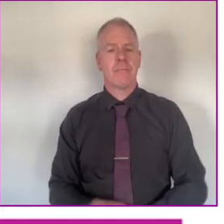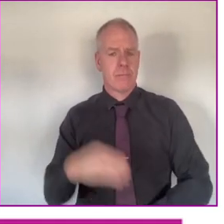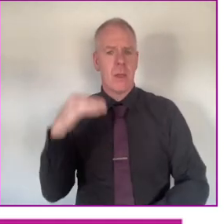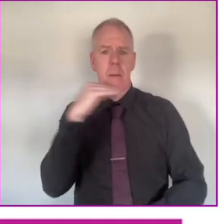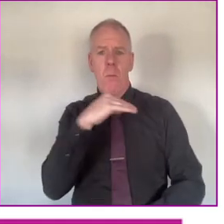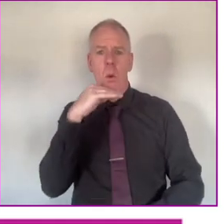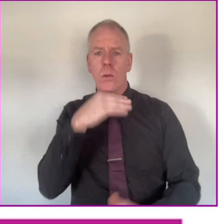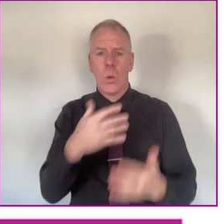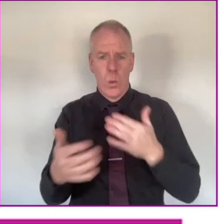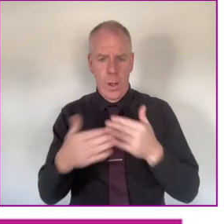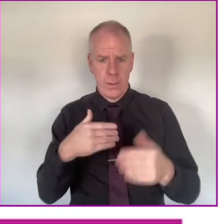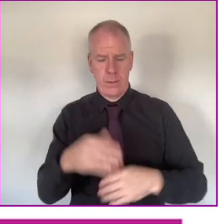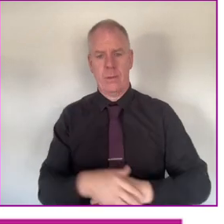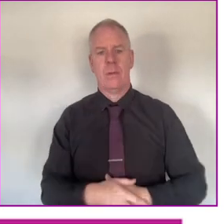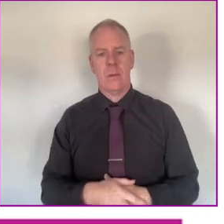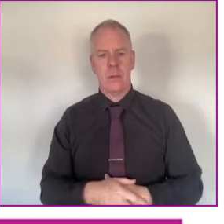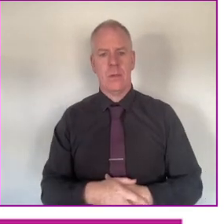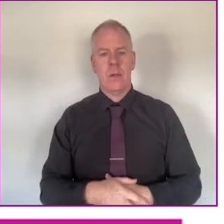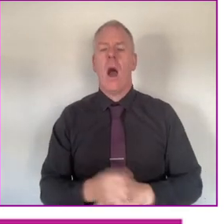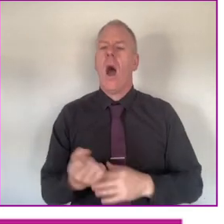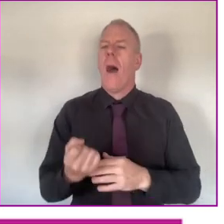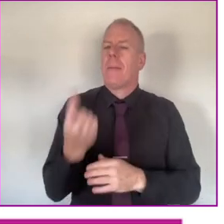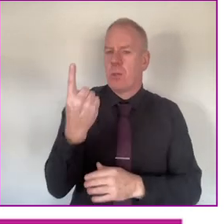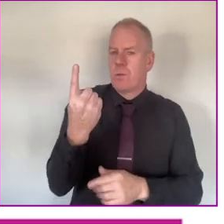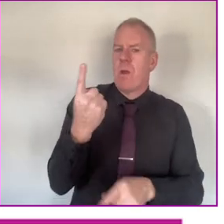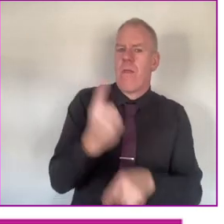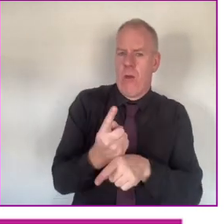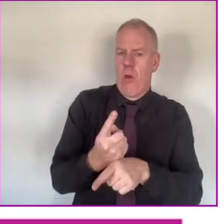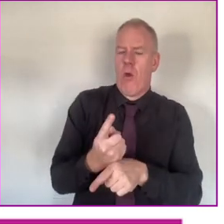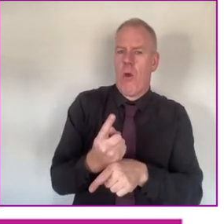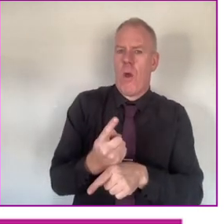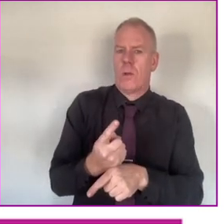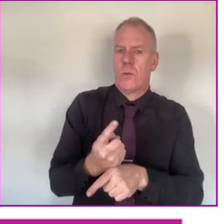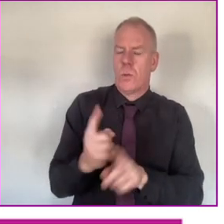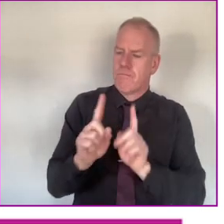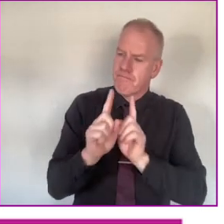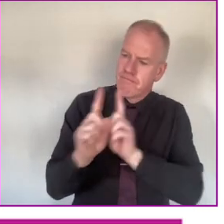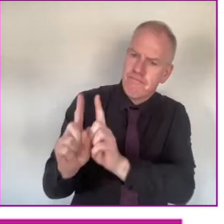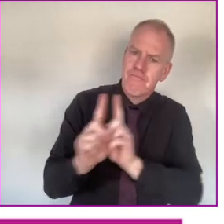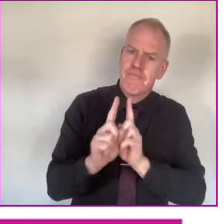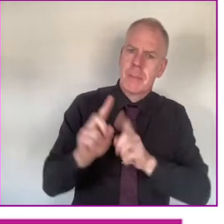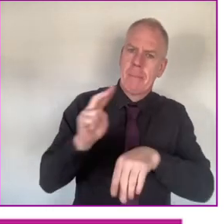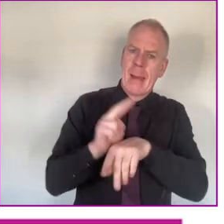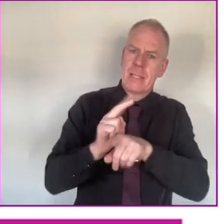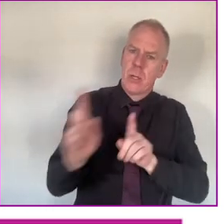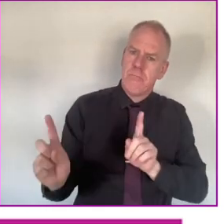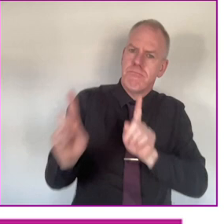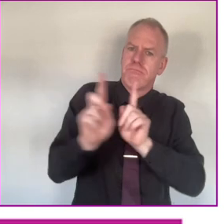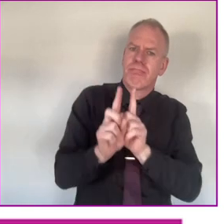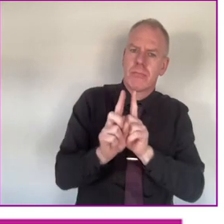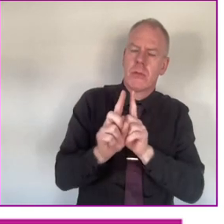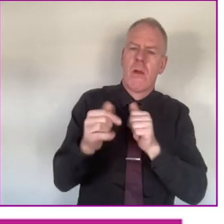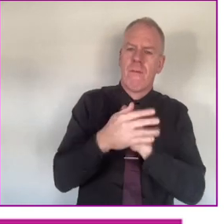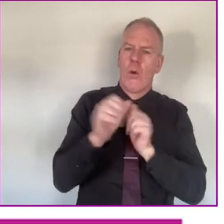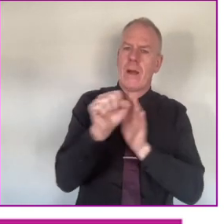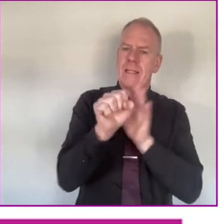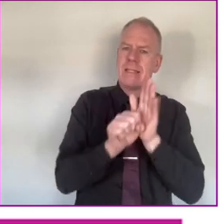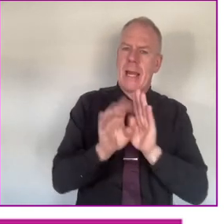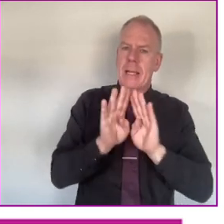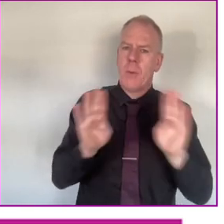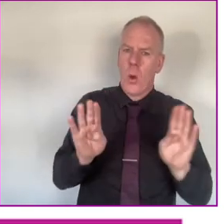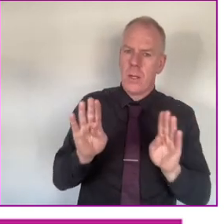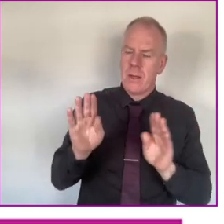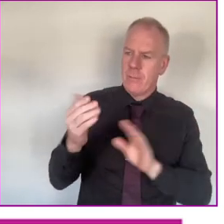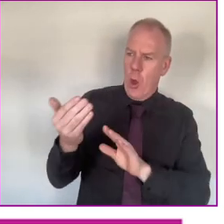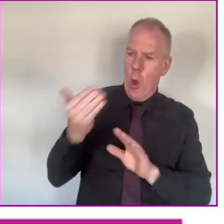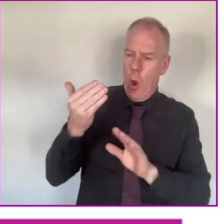And it's really important that there are opportunities for people to be mentored into state board membership and,